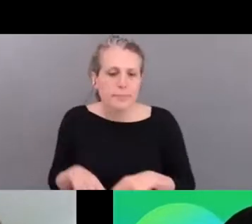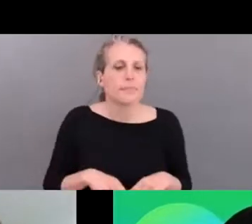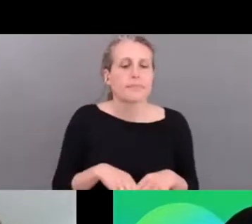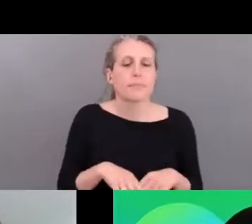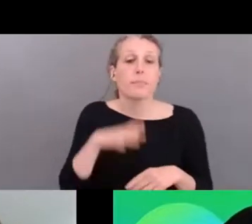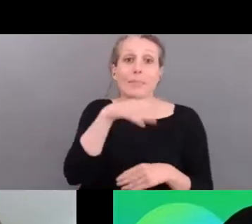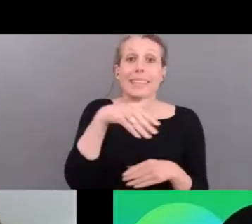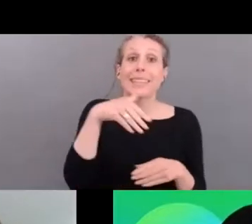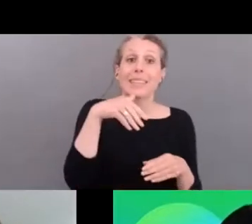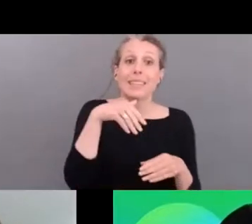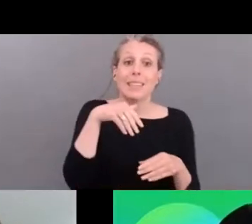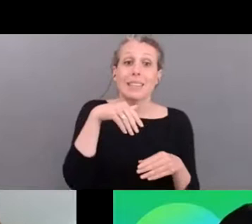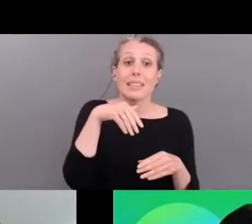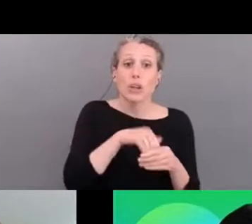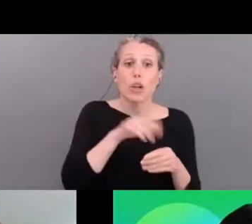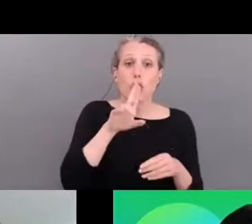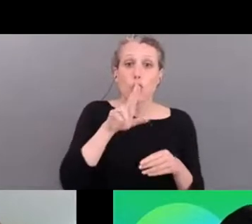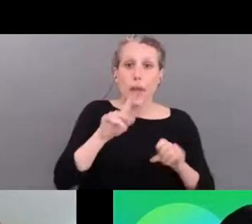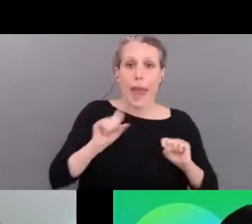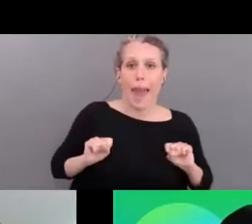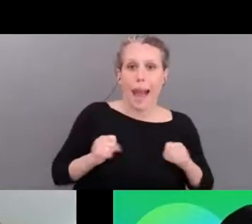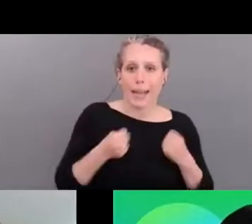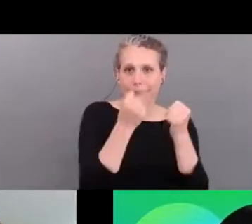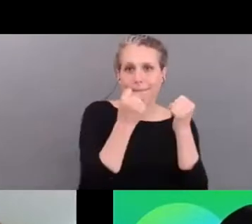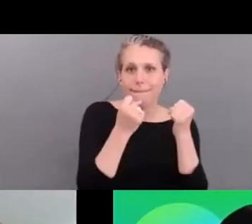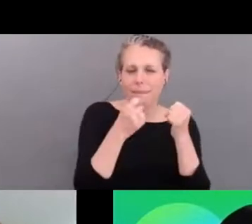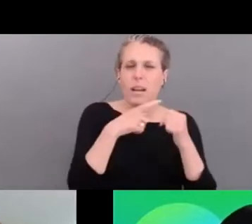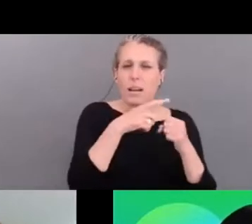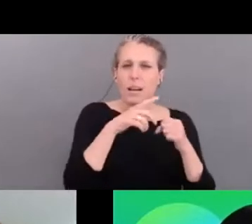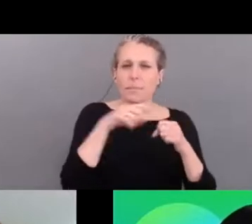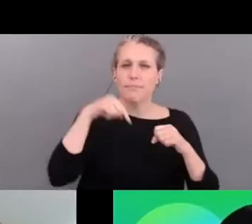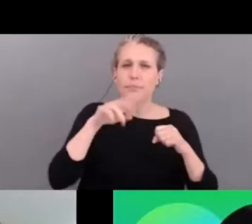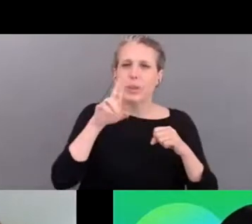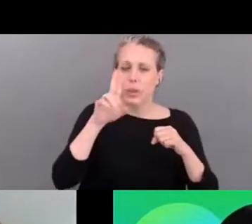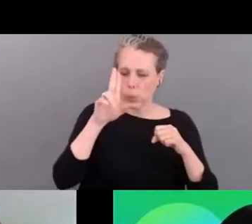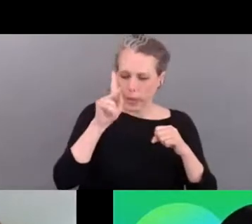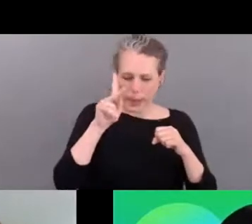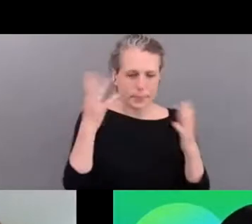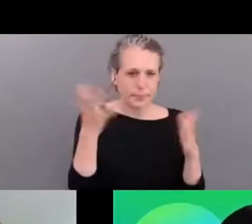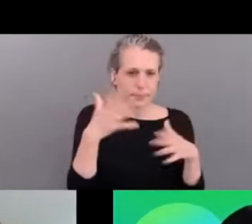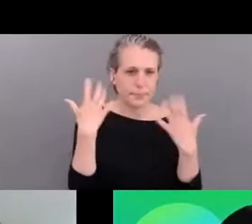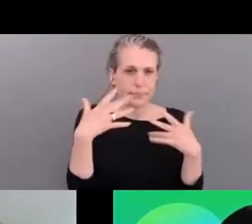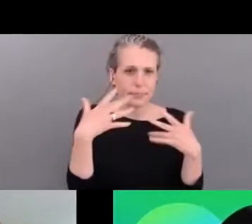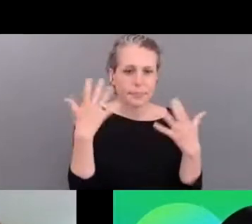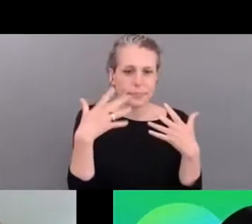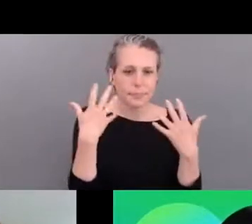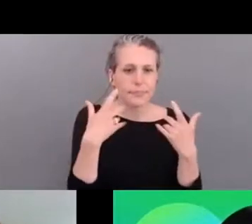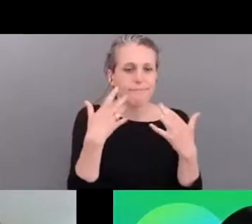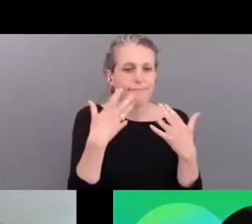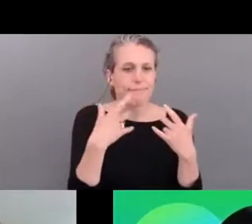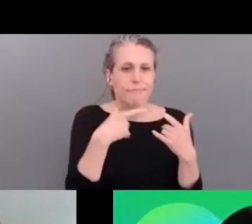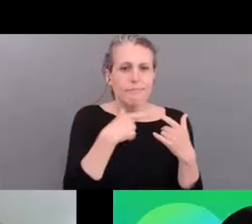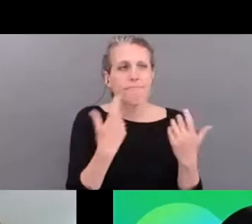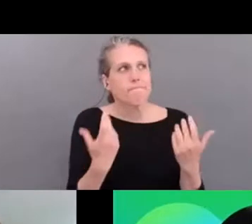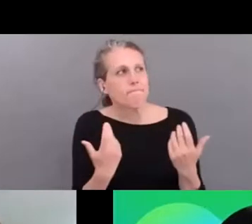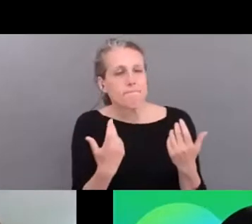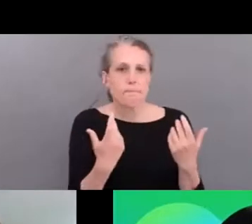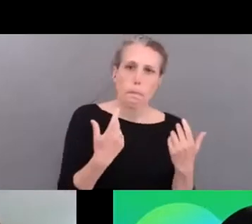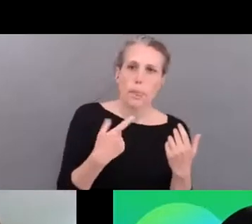indoor we have uk active which is the the fitness um area which has been uh um